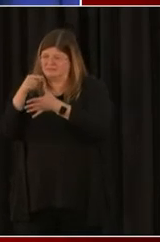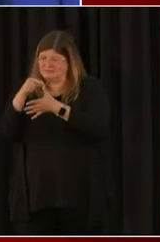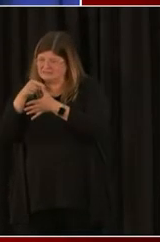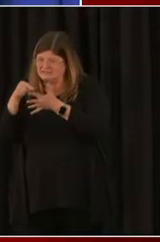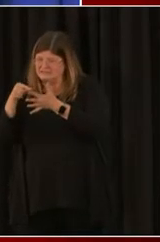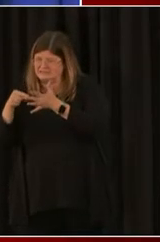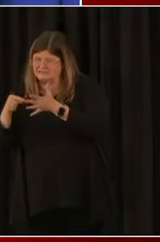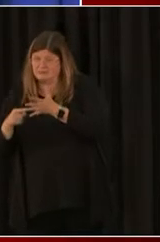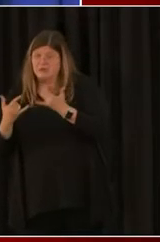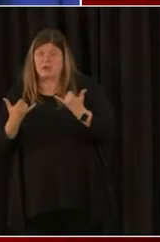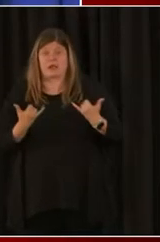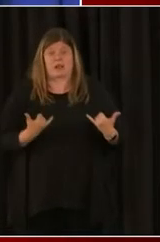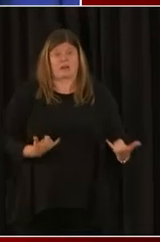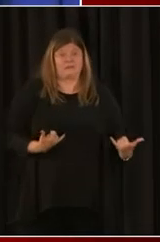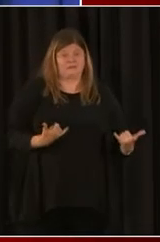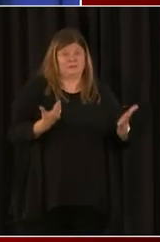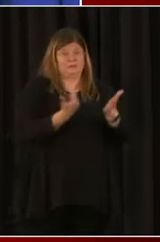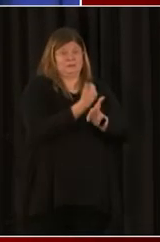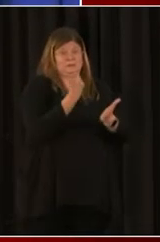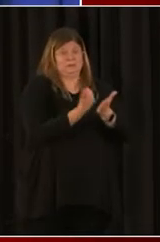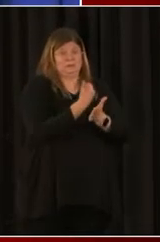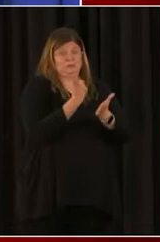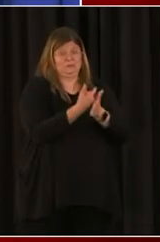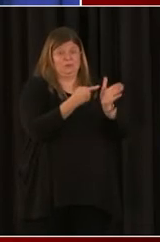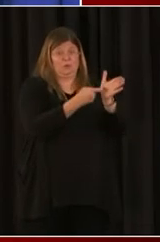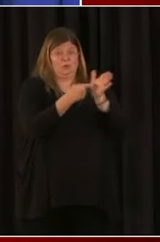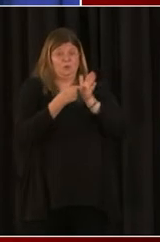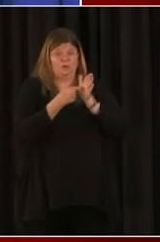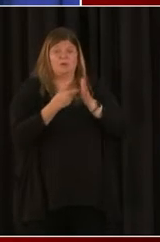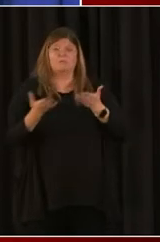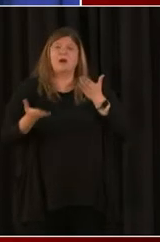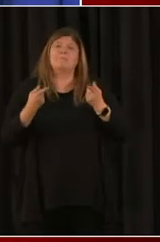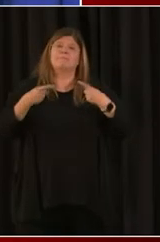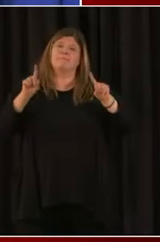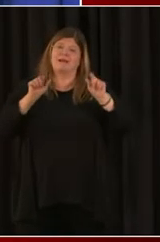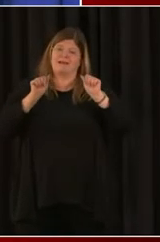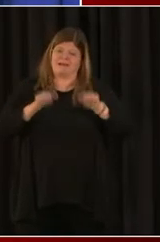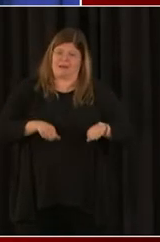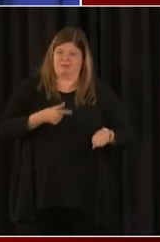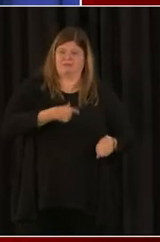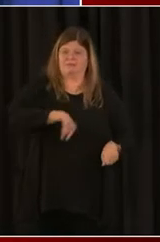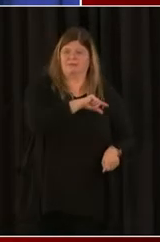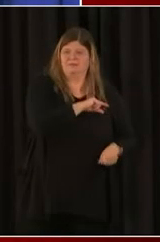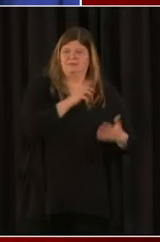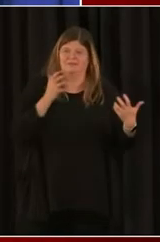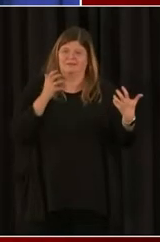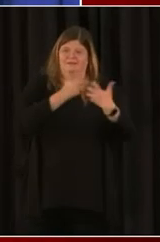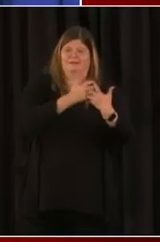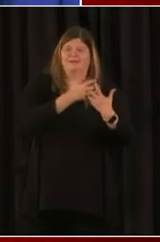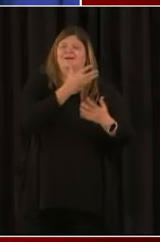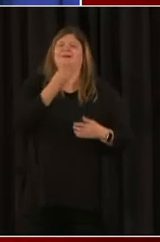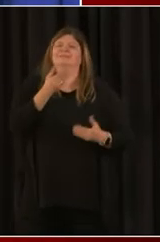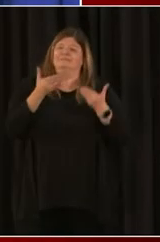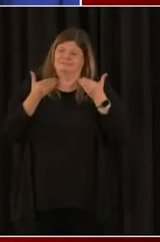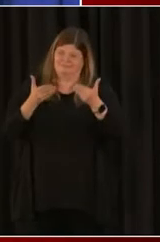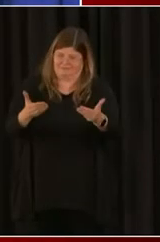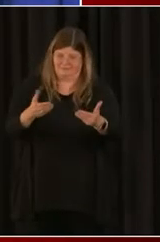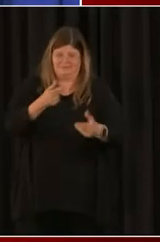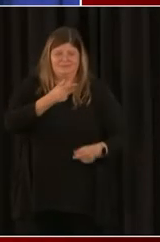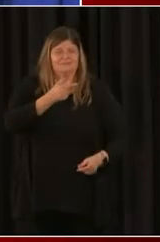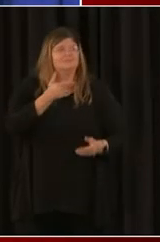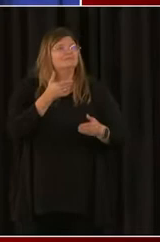given what you experienced through the whole of 2020. So, we have some callers who've called in, also some folks looking